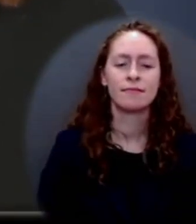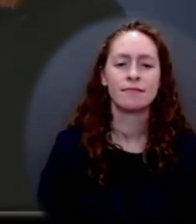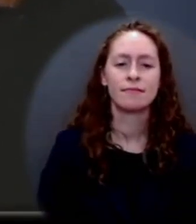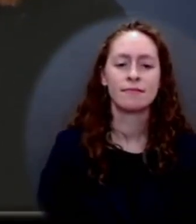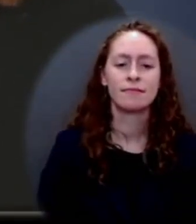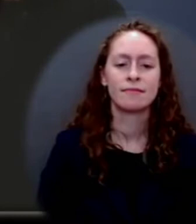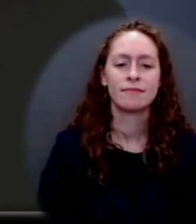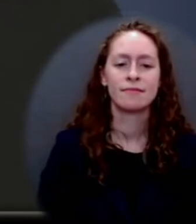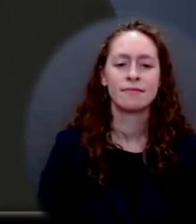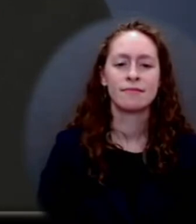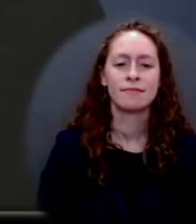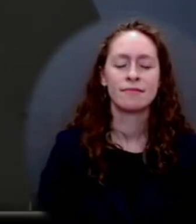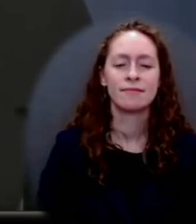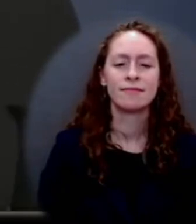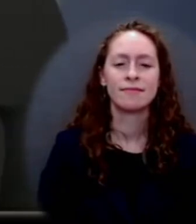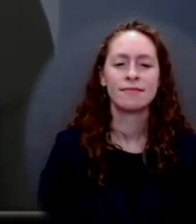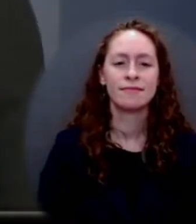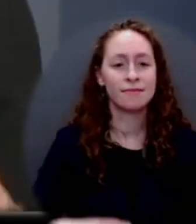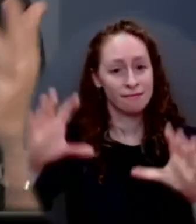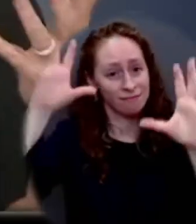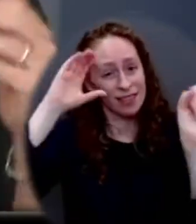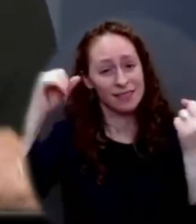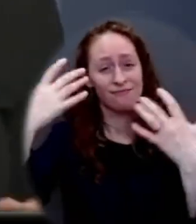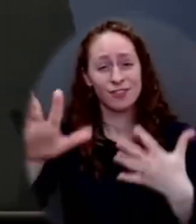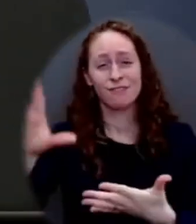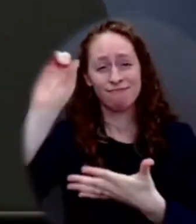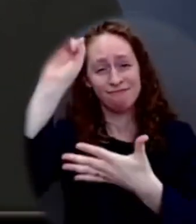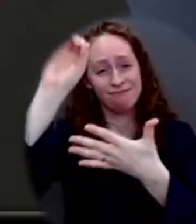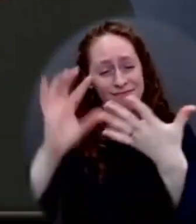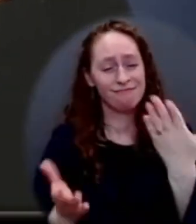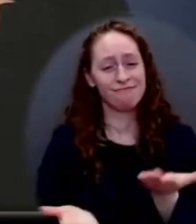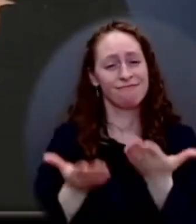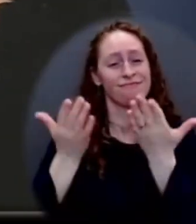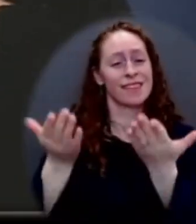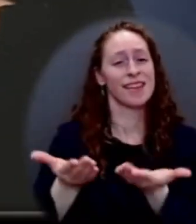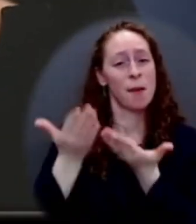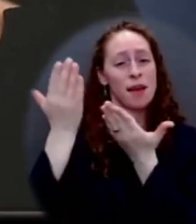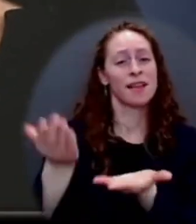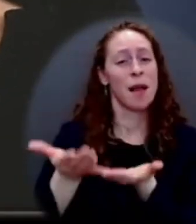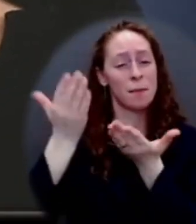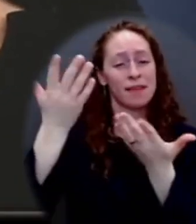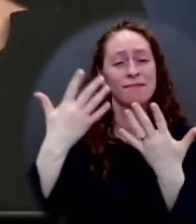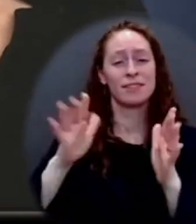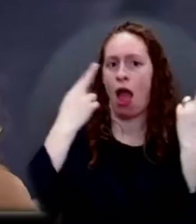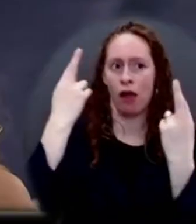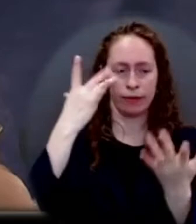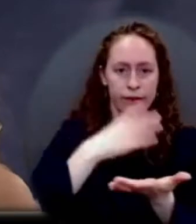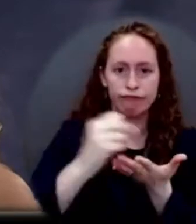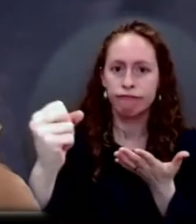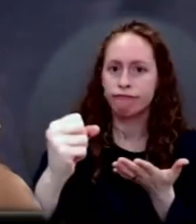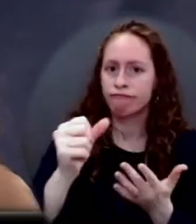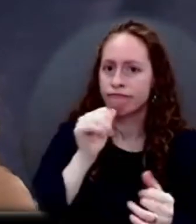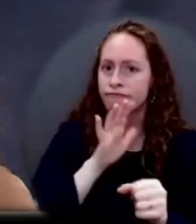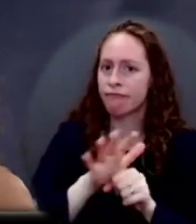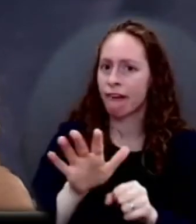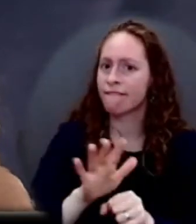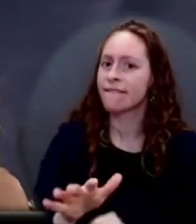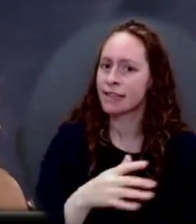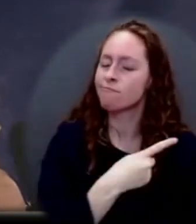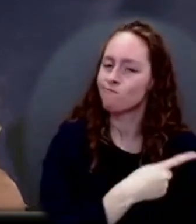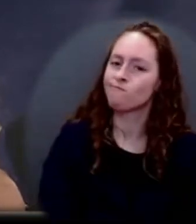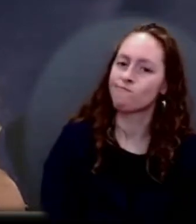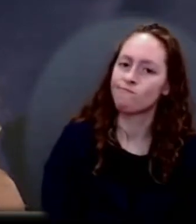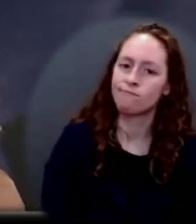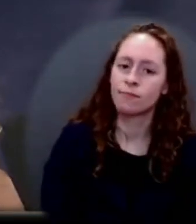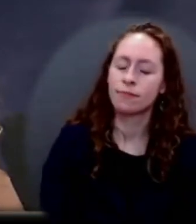That's something the Senate can do, Congress can do. And there are nominations. He wants to find the right person to fill the position. More question. Why has the president